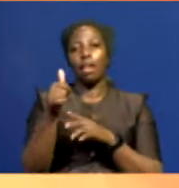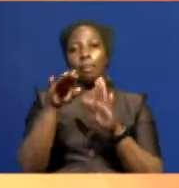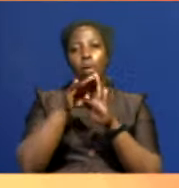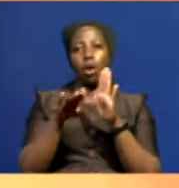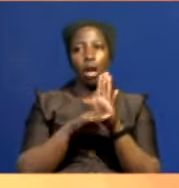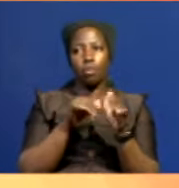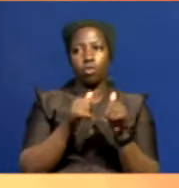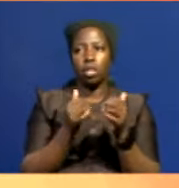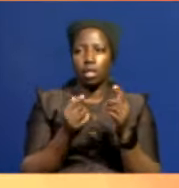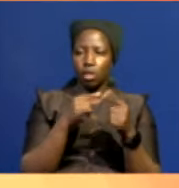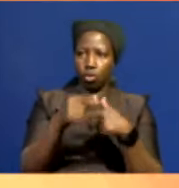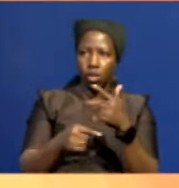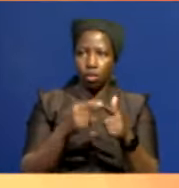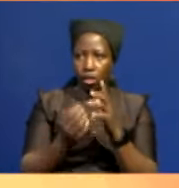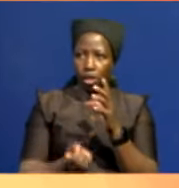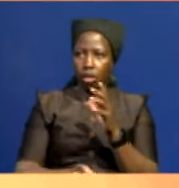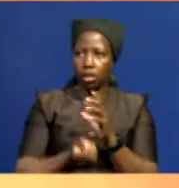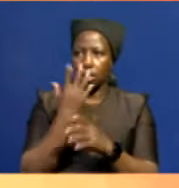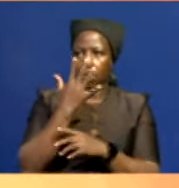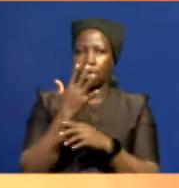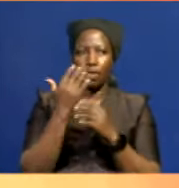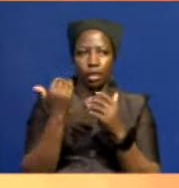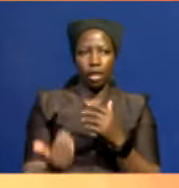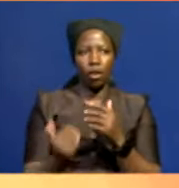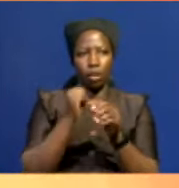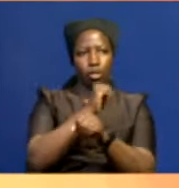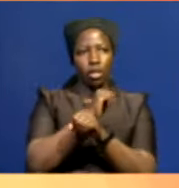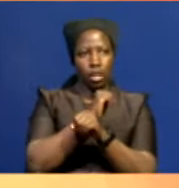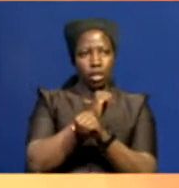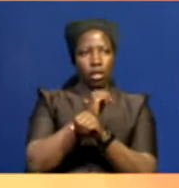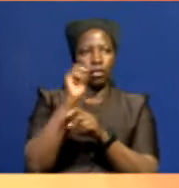is the launch of the child safeguarding association of kenya we do understand that the narubi county woman representative that is esther pasaris is